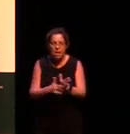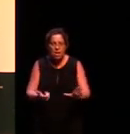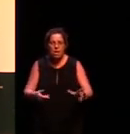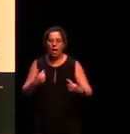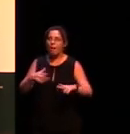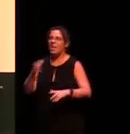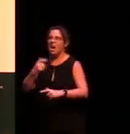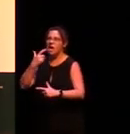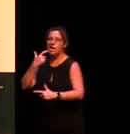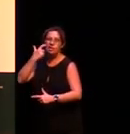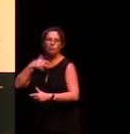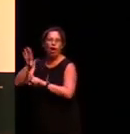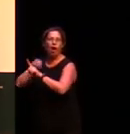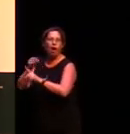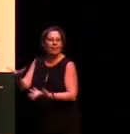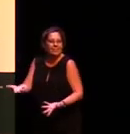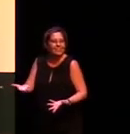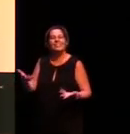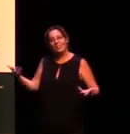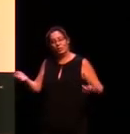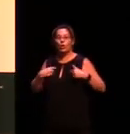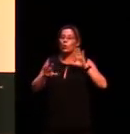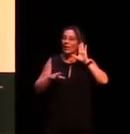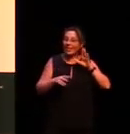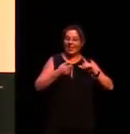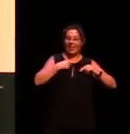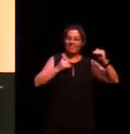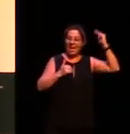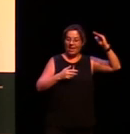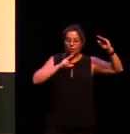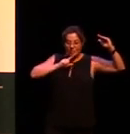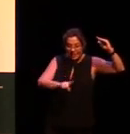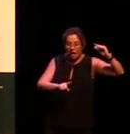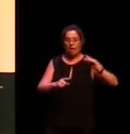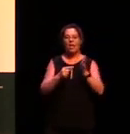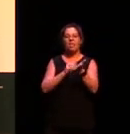what you'll hear is the adult saying the word and tamah and then you'll hear the child's response